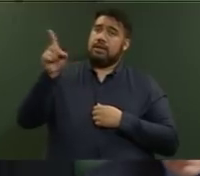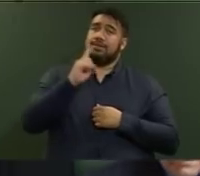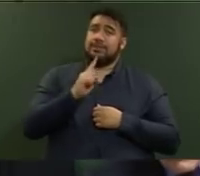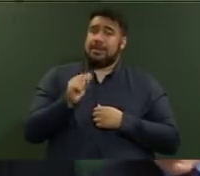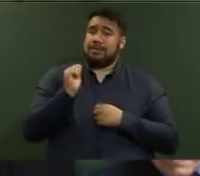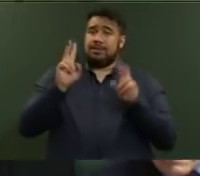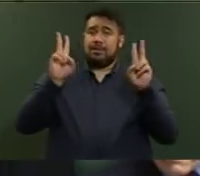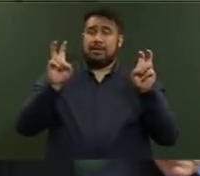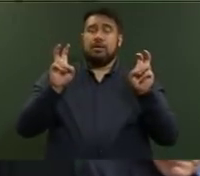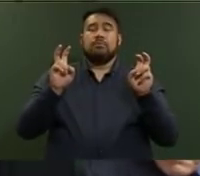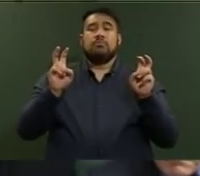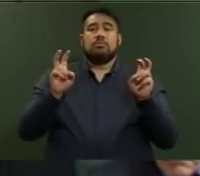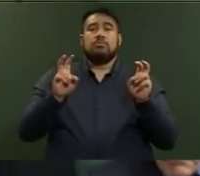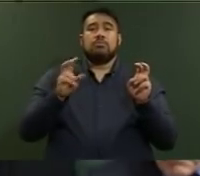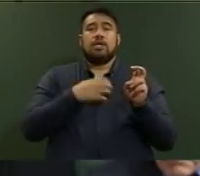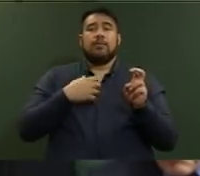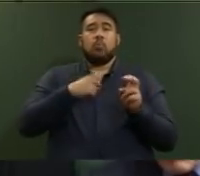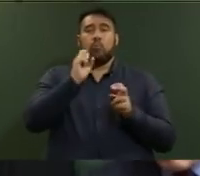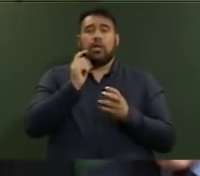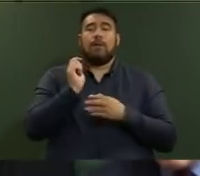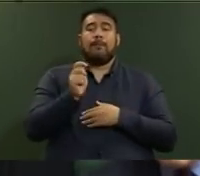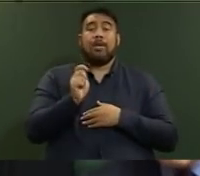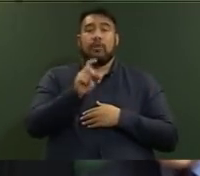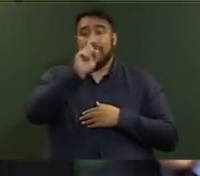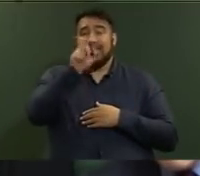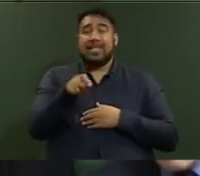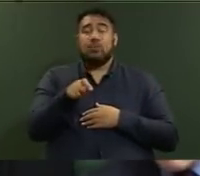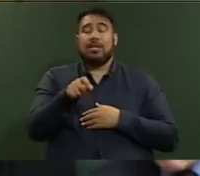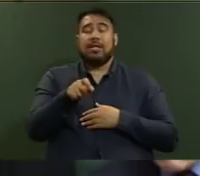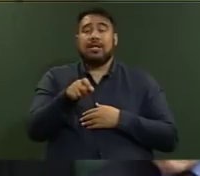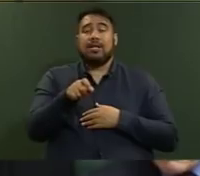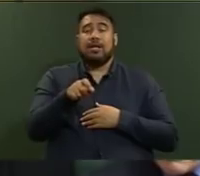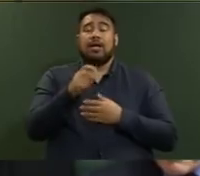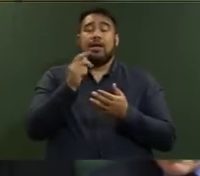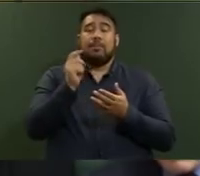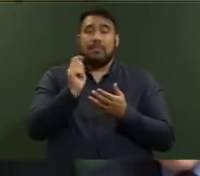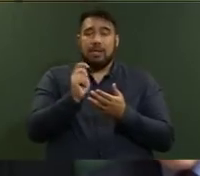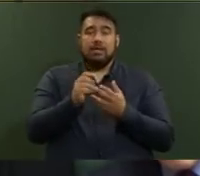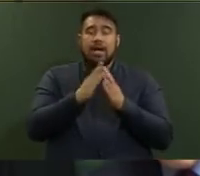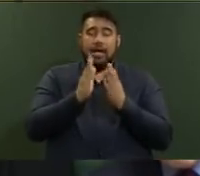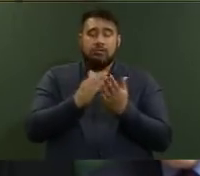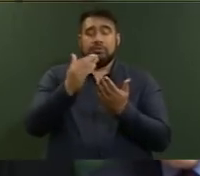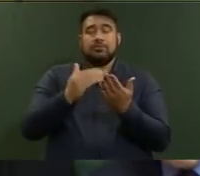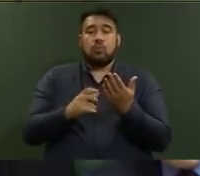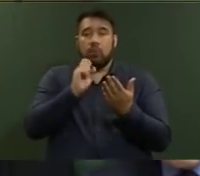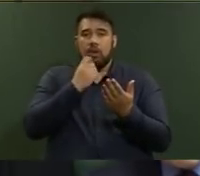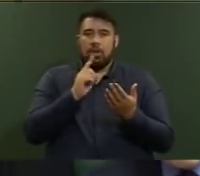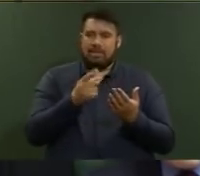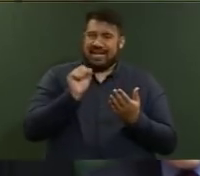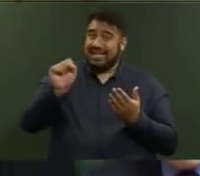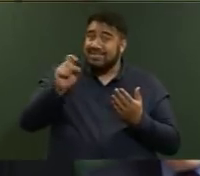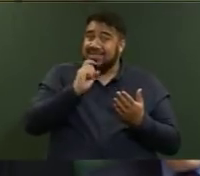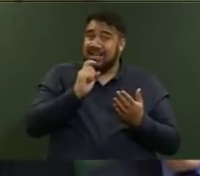end quote, the KiwiBuild dwellings, but his own official's document, released the day before, states that the Government will now